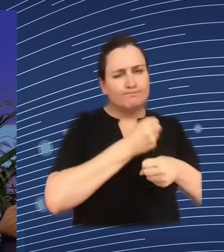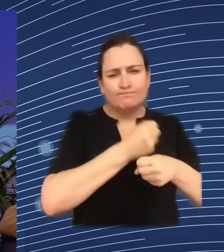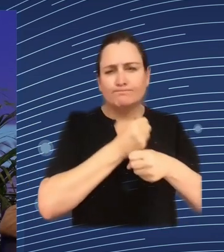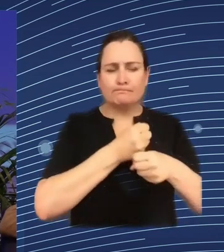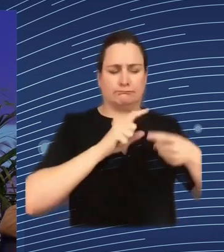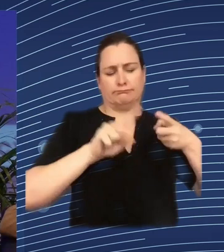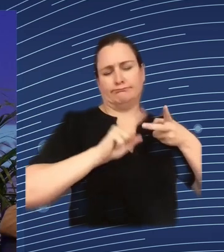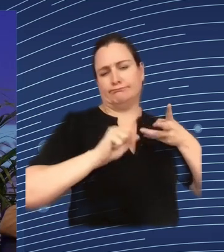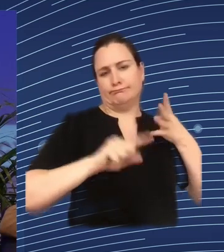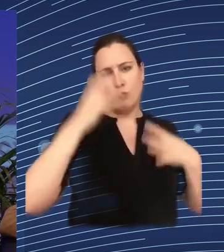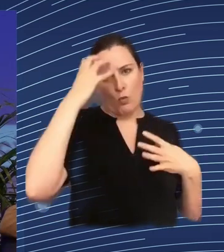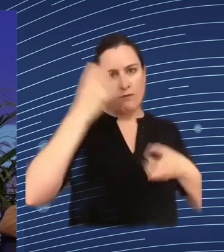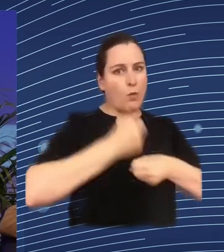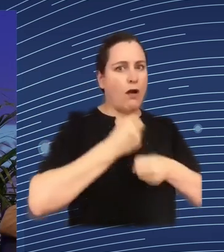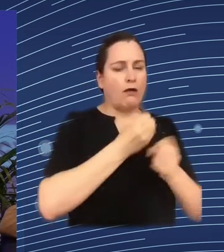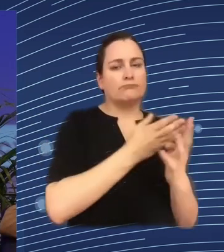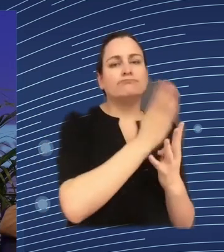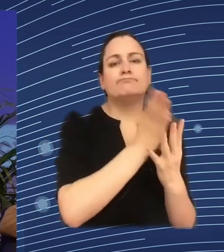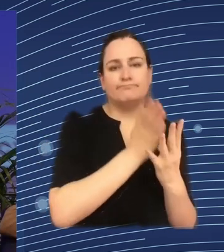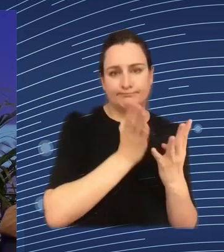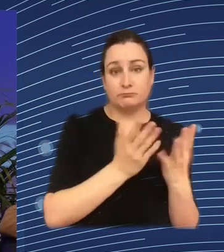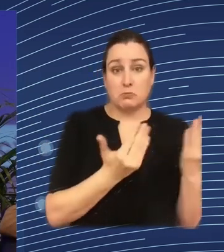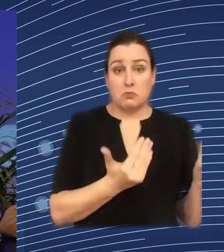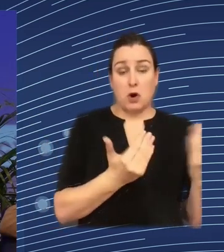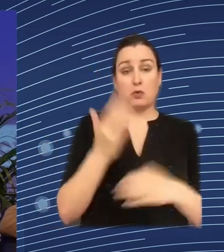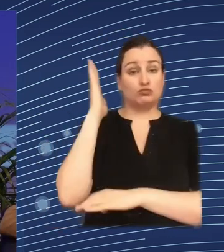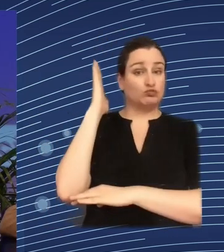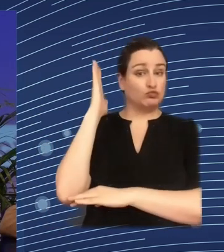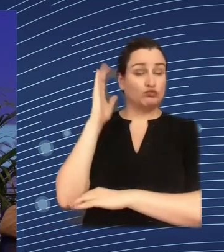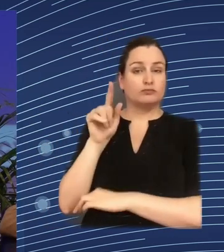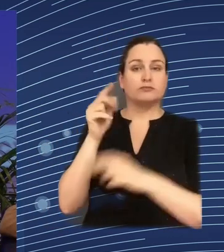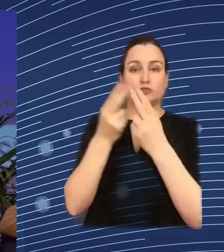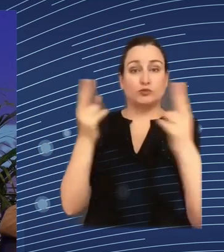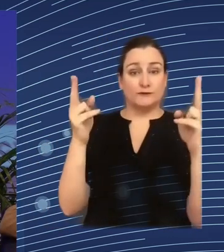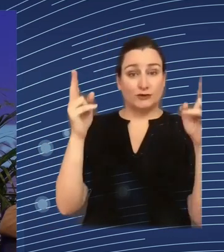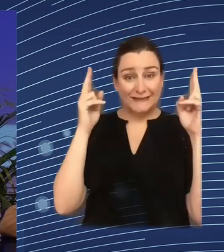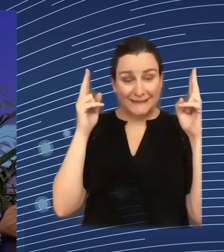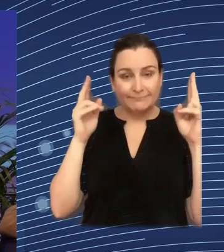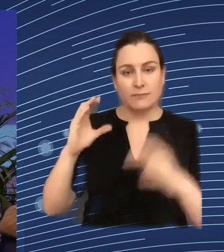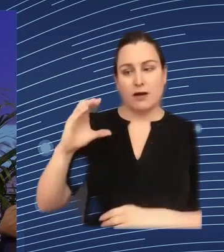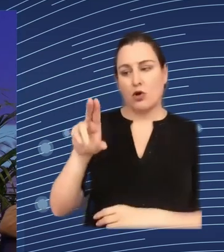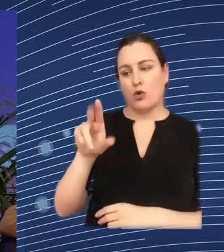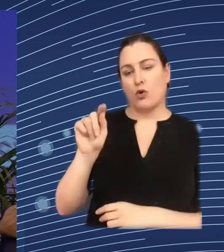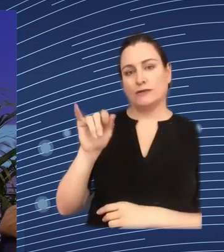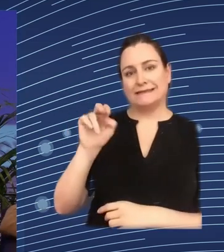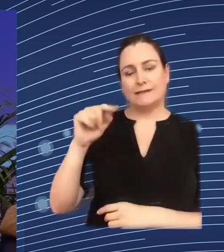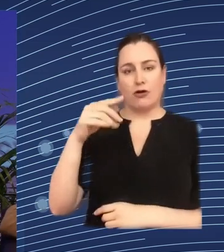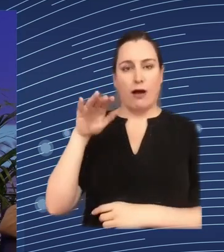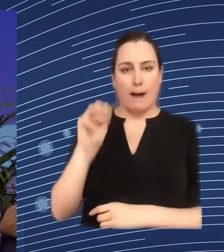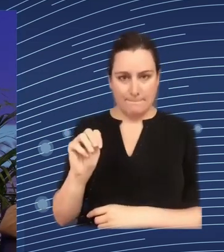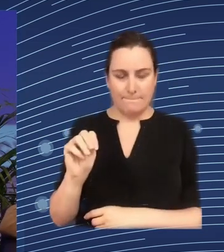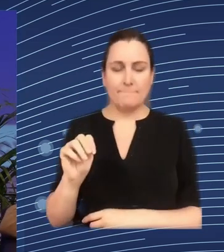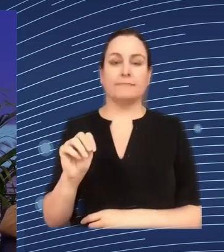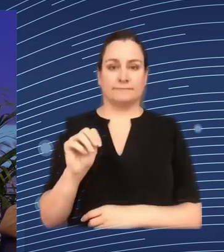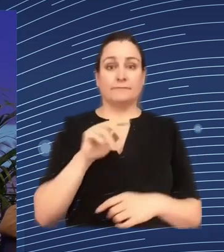local government and she's also a lecturer at the University of Göttingen and also of publications on data protection law welcome we're very happy